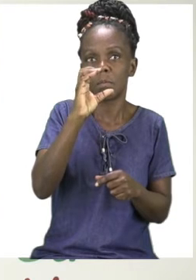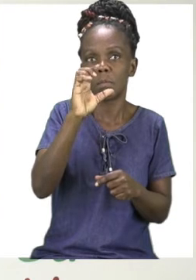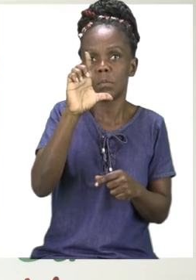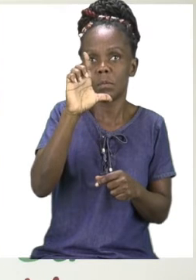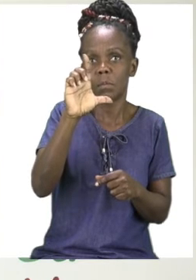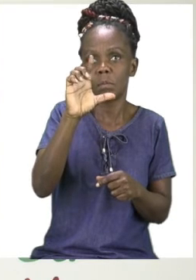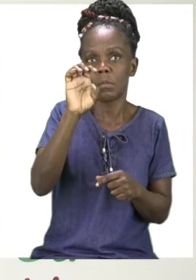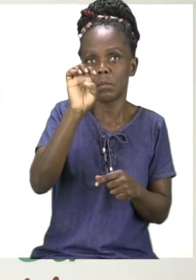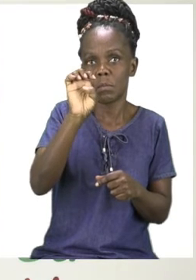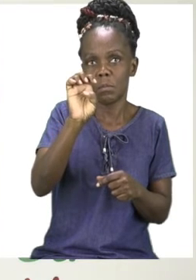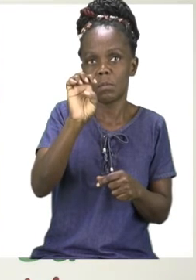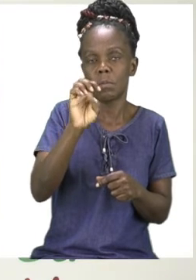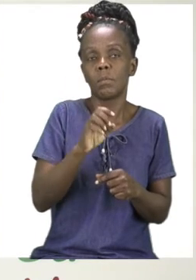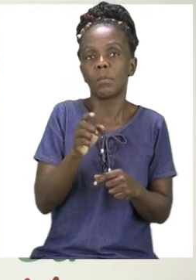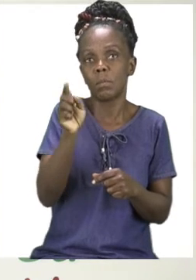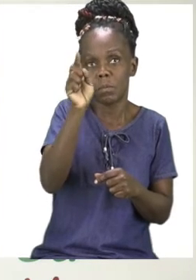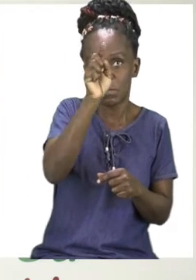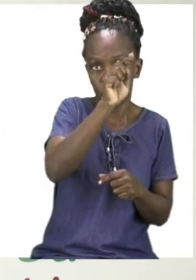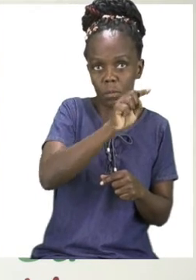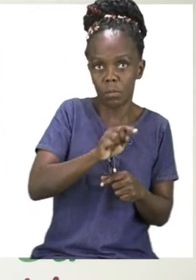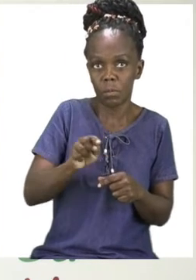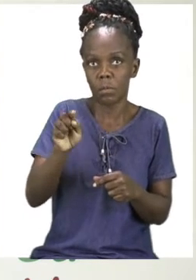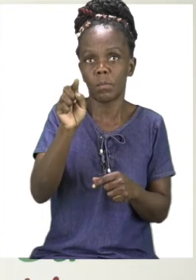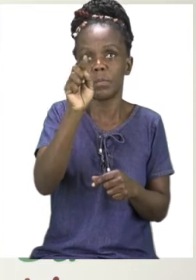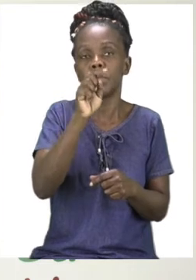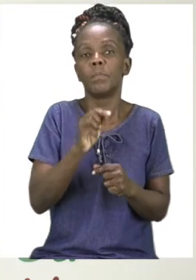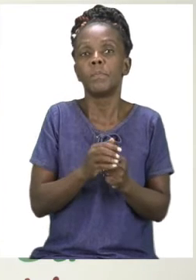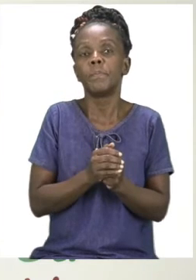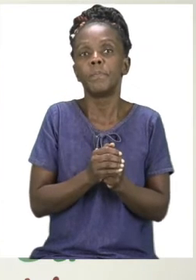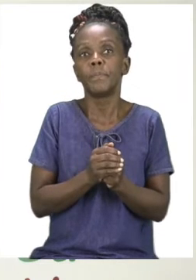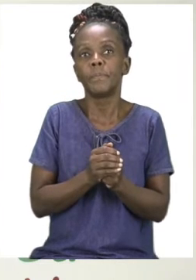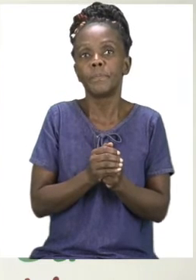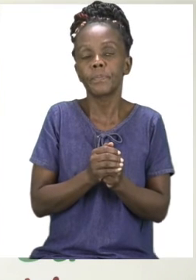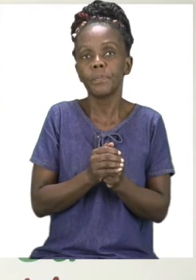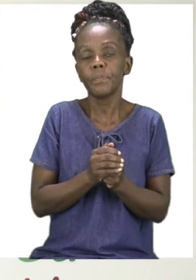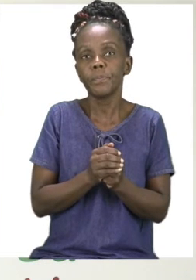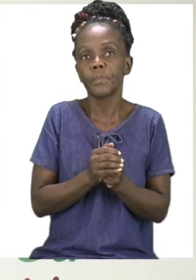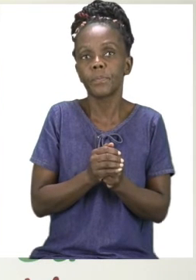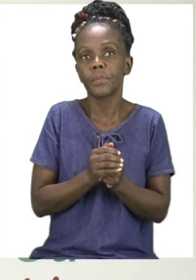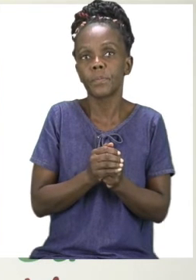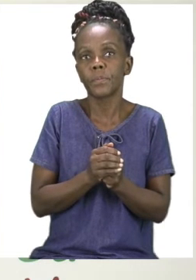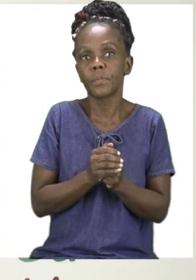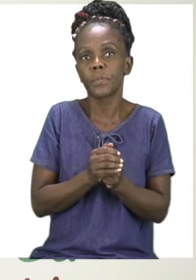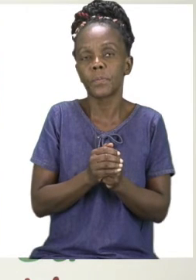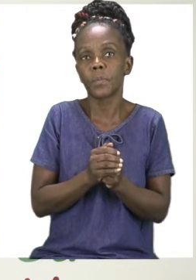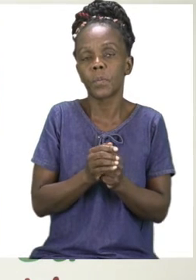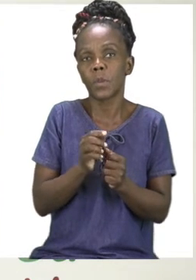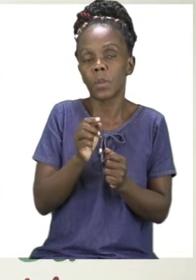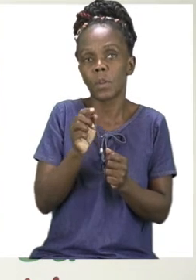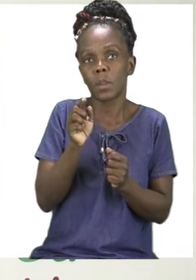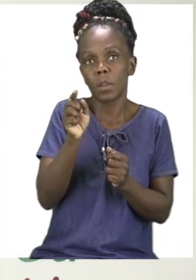Circle. Very good. Now you can see that my circle is round